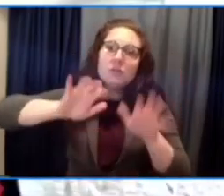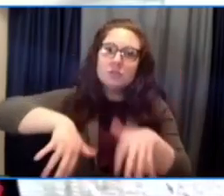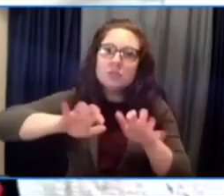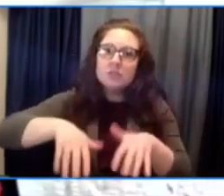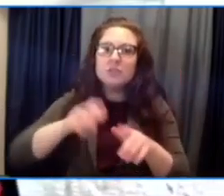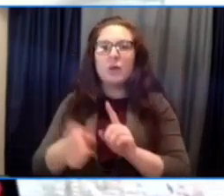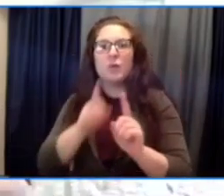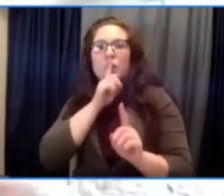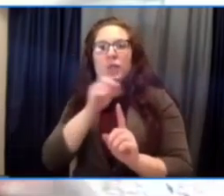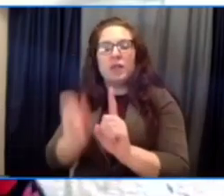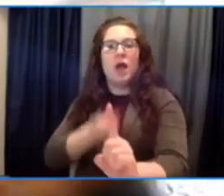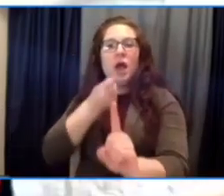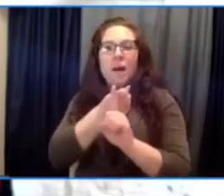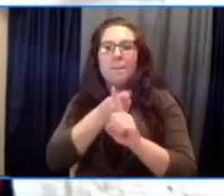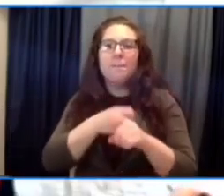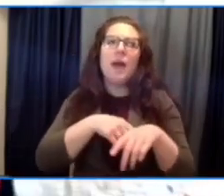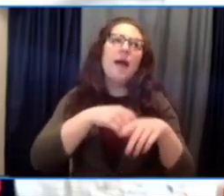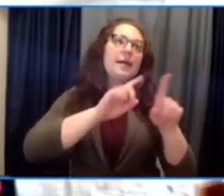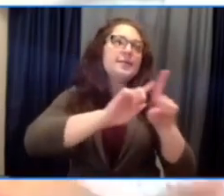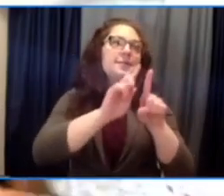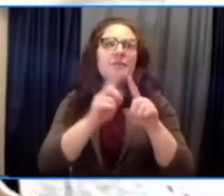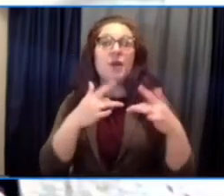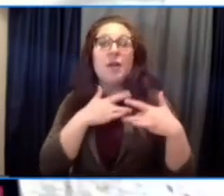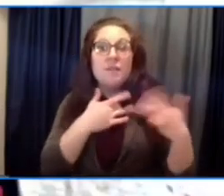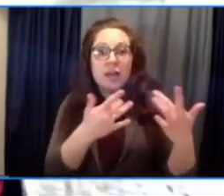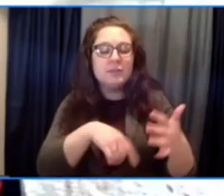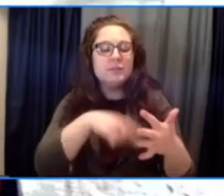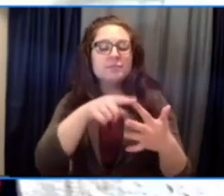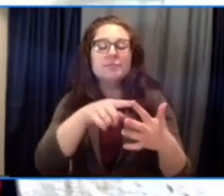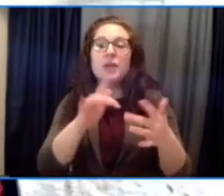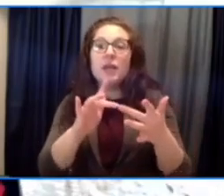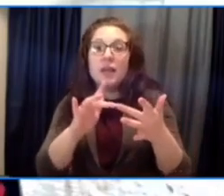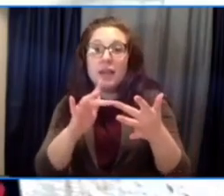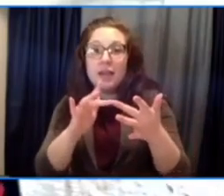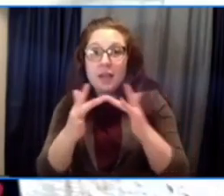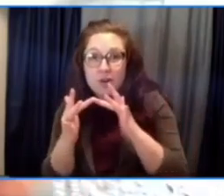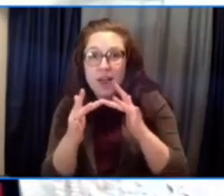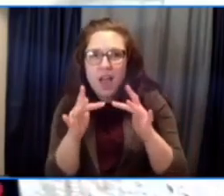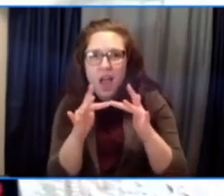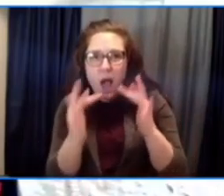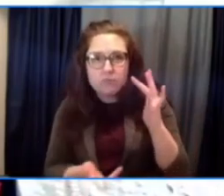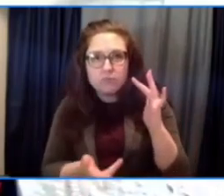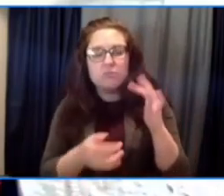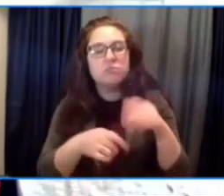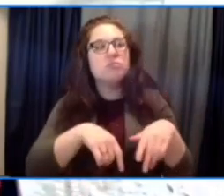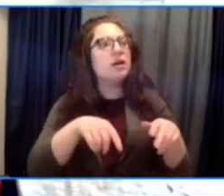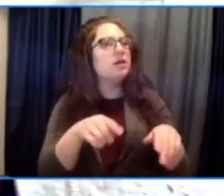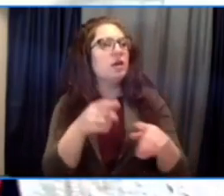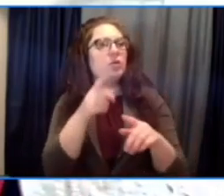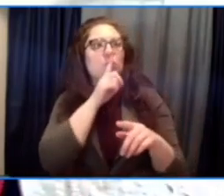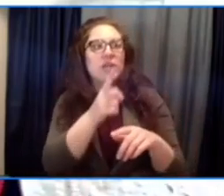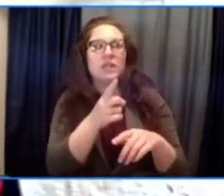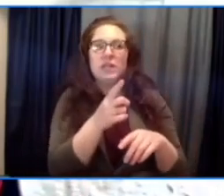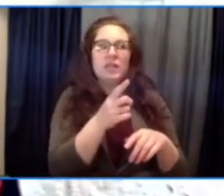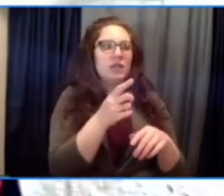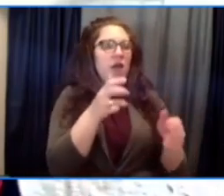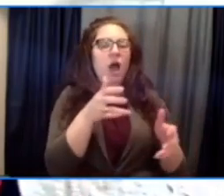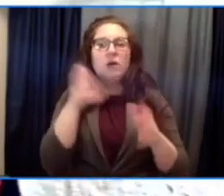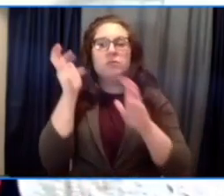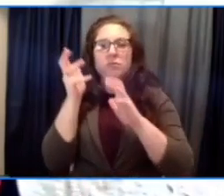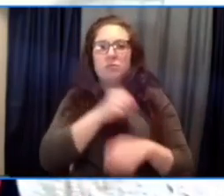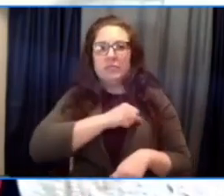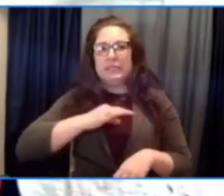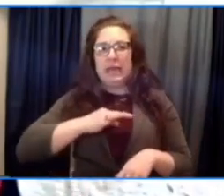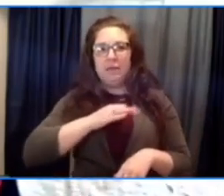connections needed to make remote working possible, and displacing staff and volunteers. It was state leaders who quickly